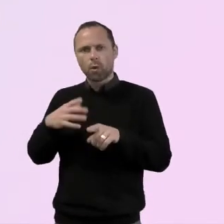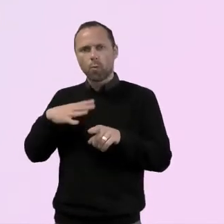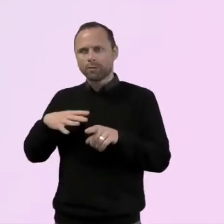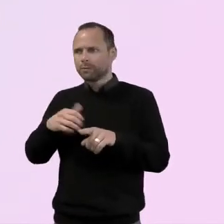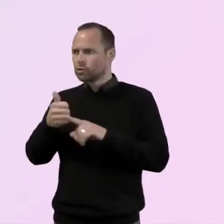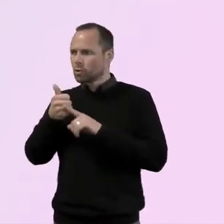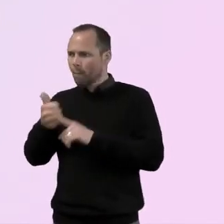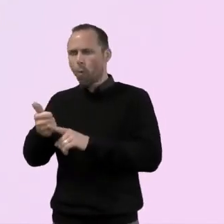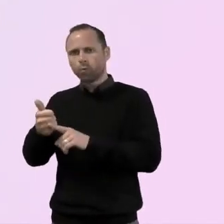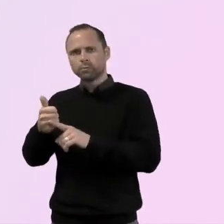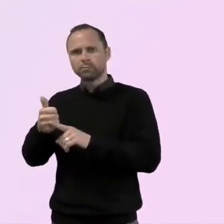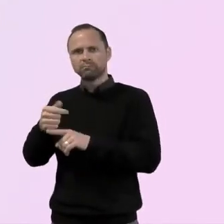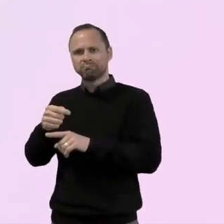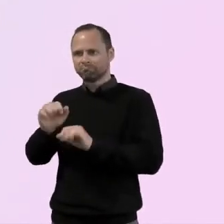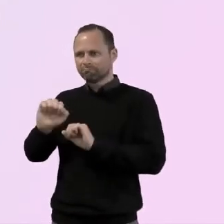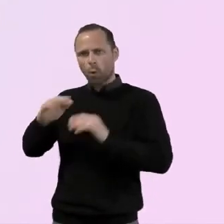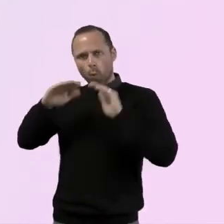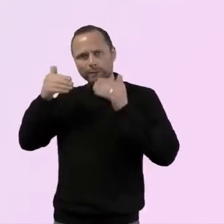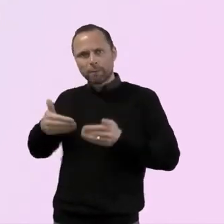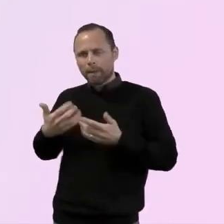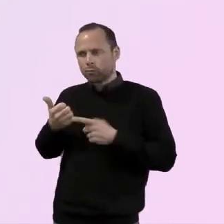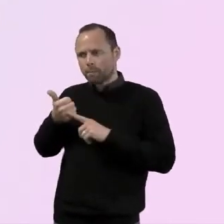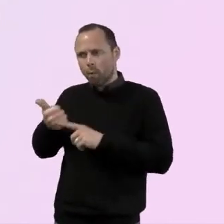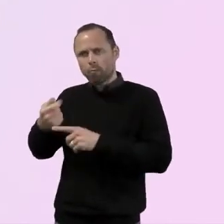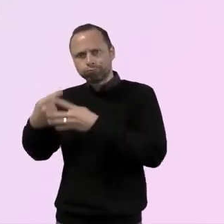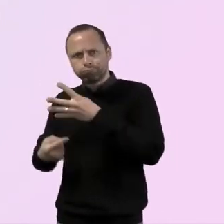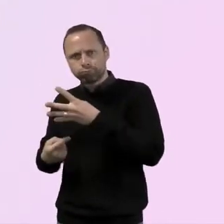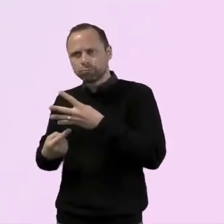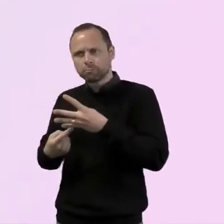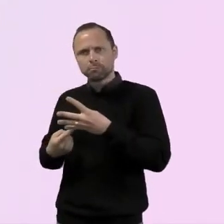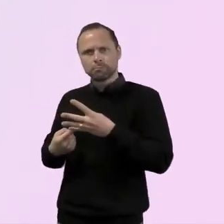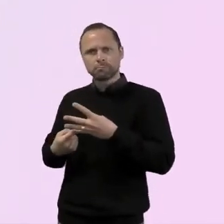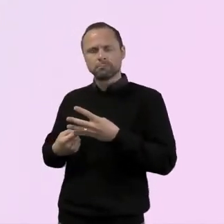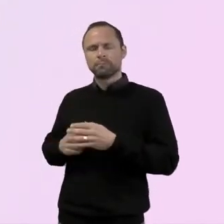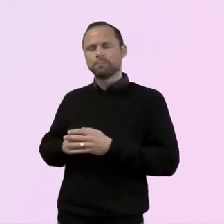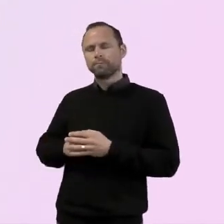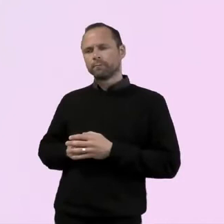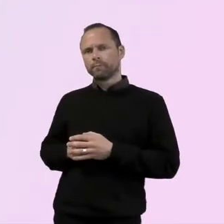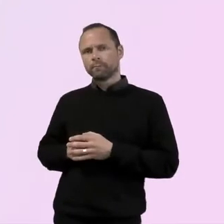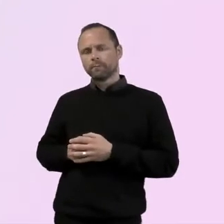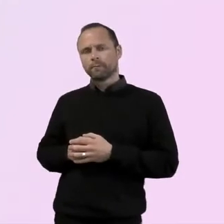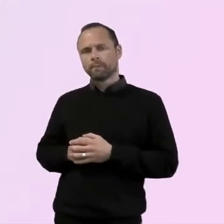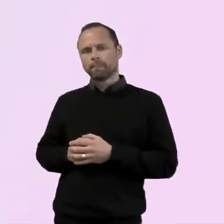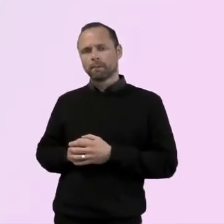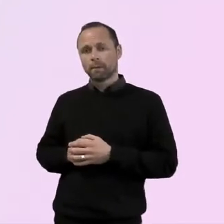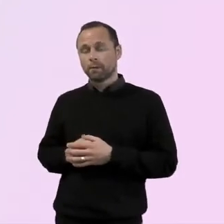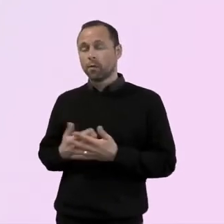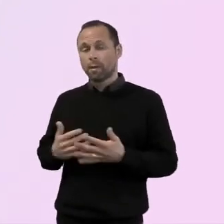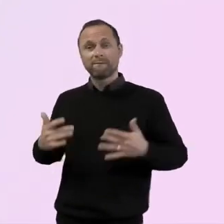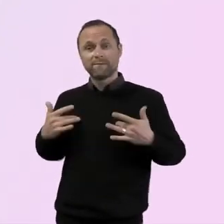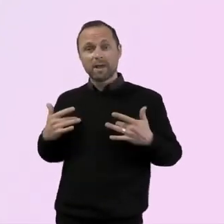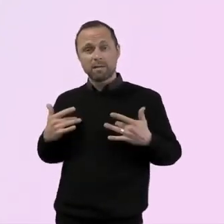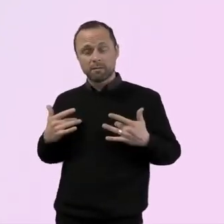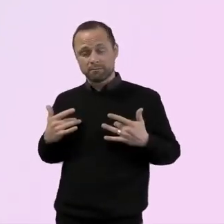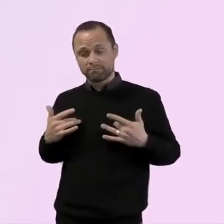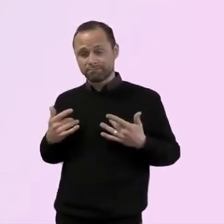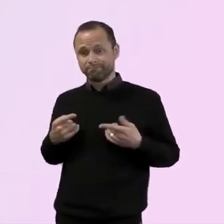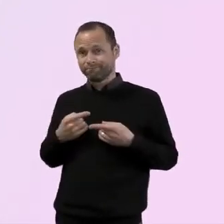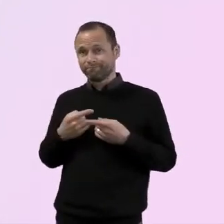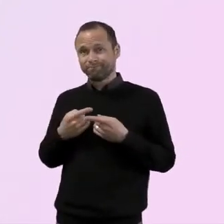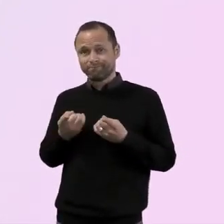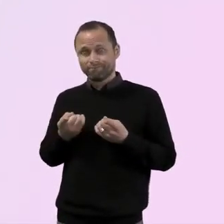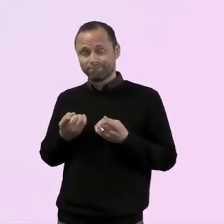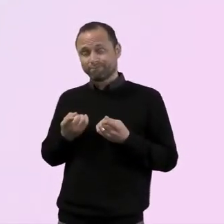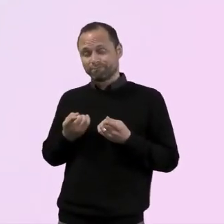Yeah, that's really tough. And again, you know, that's brilliant if you've got people who are, who are, um, have got lots of